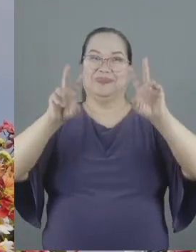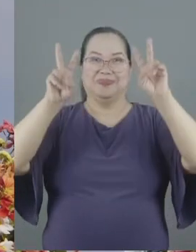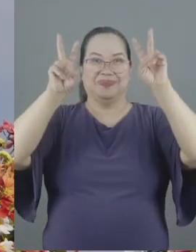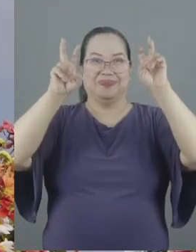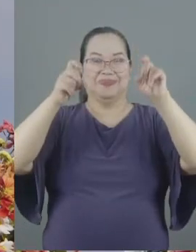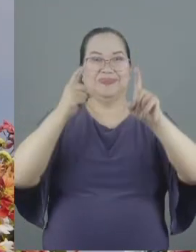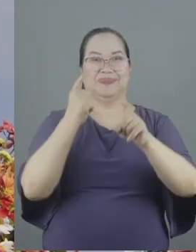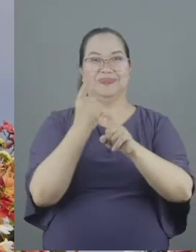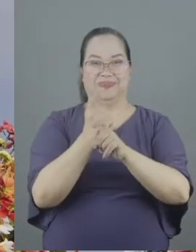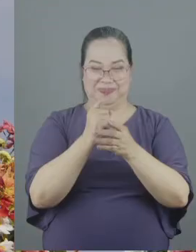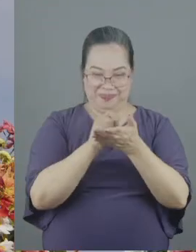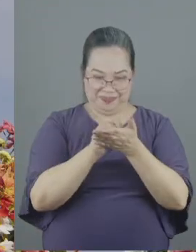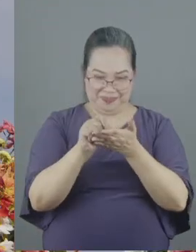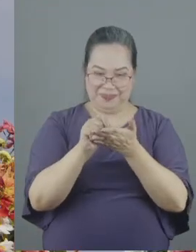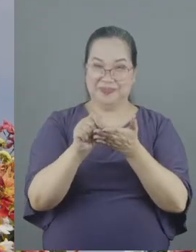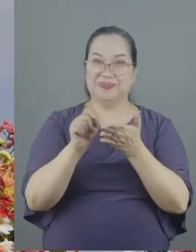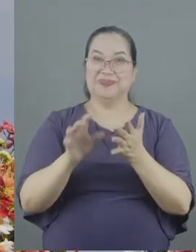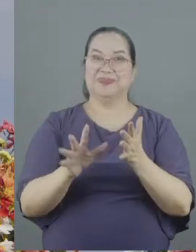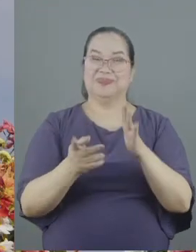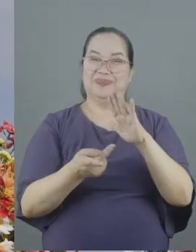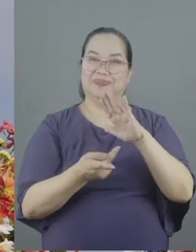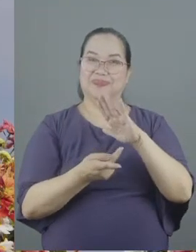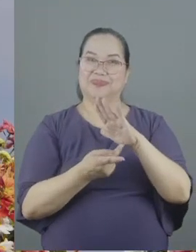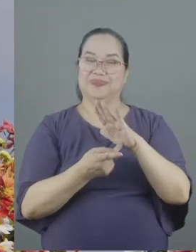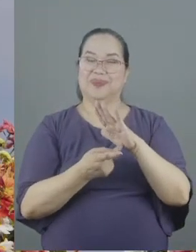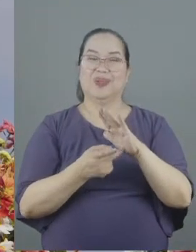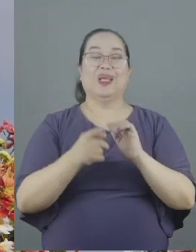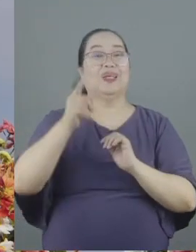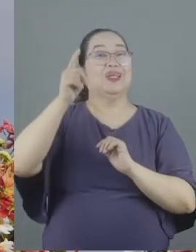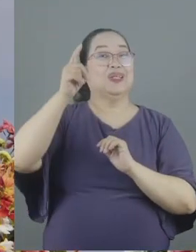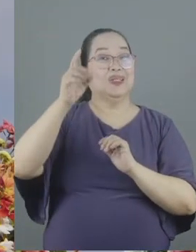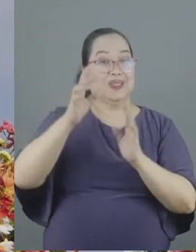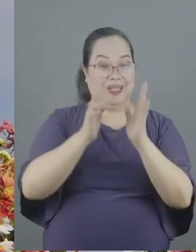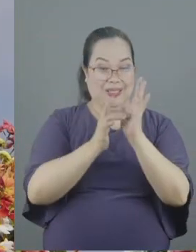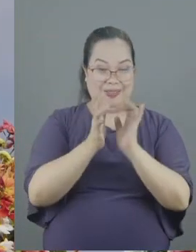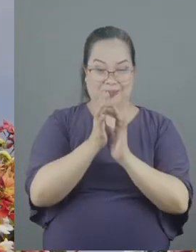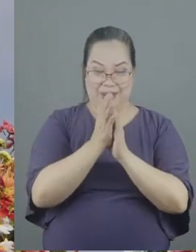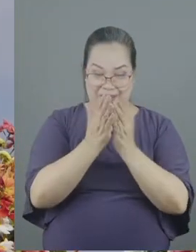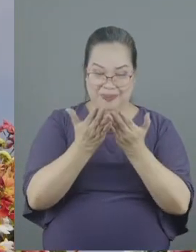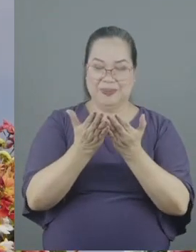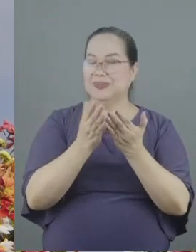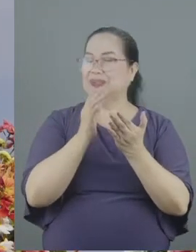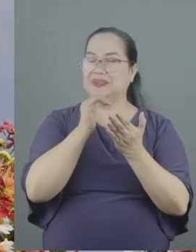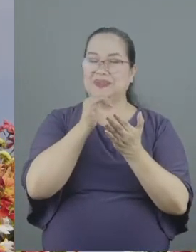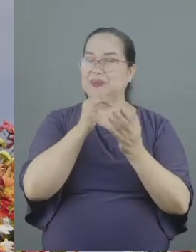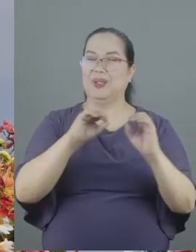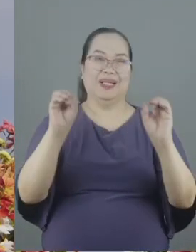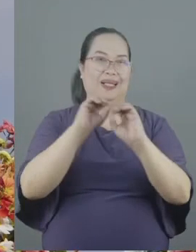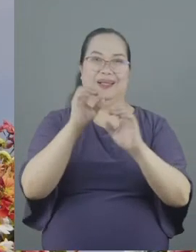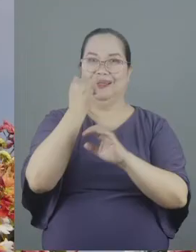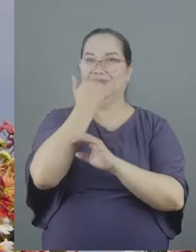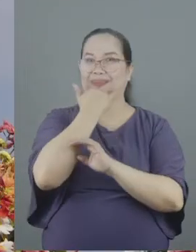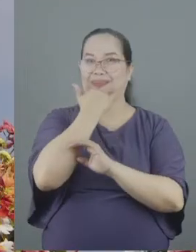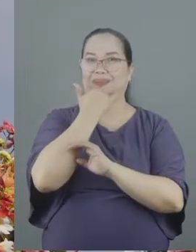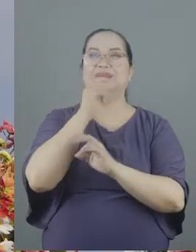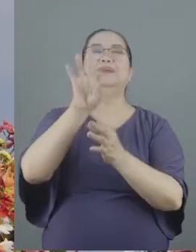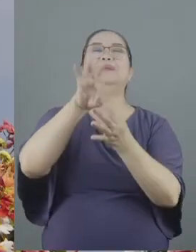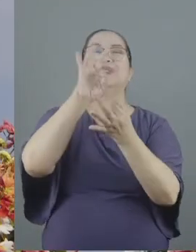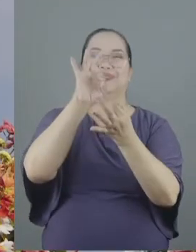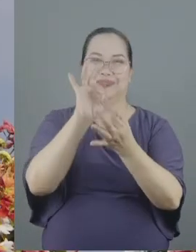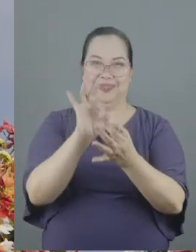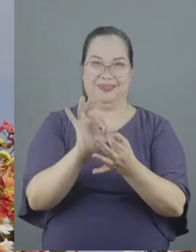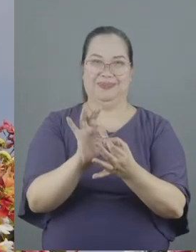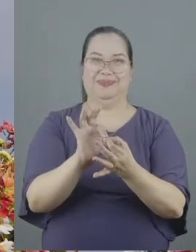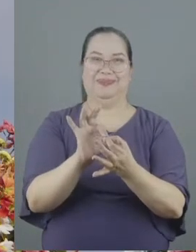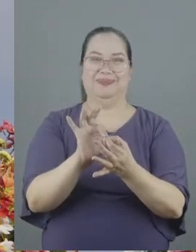his writings of the inerrancy and the infallibility and the inspiration of the scriptures he